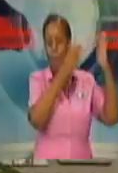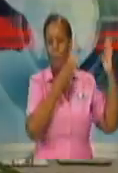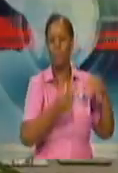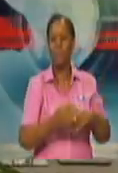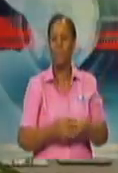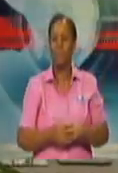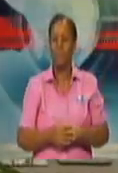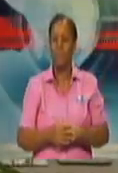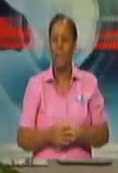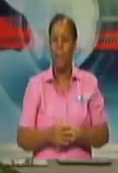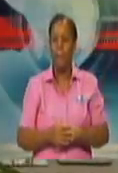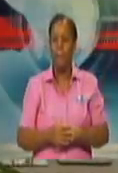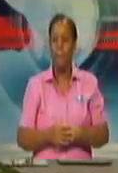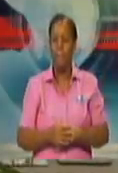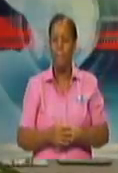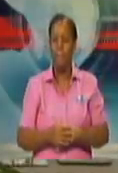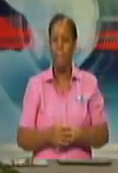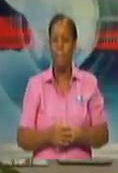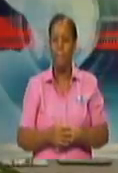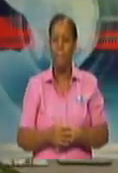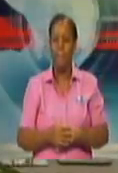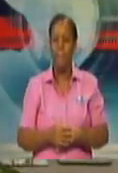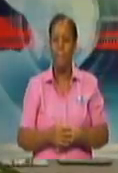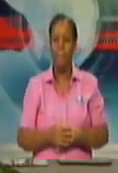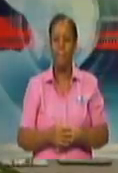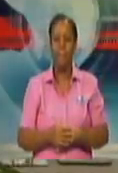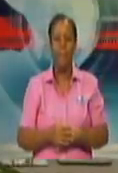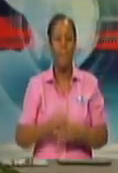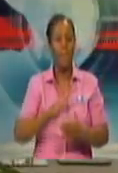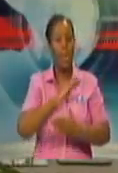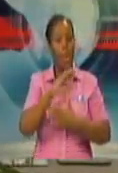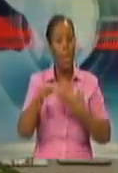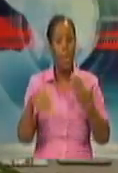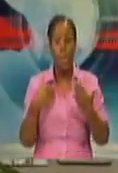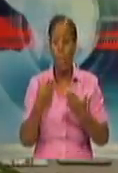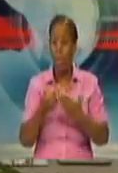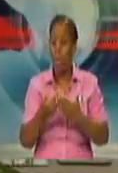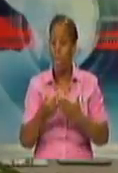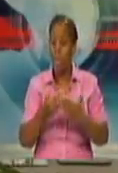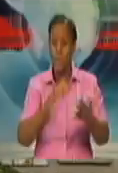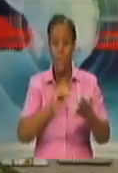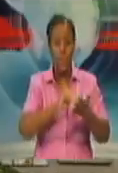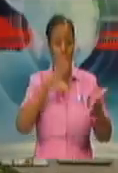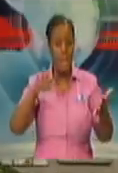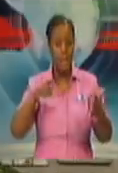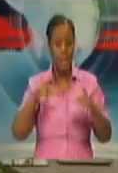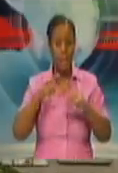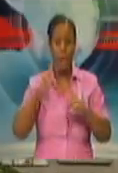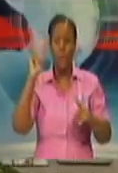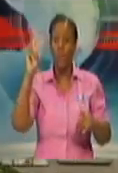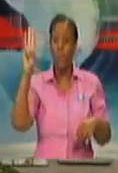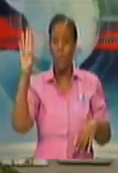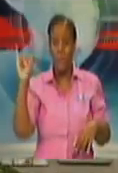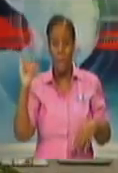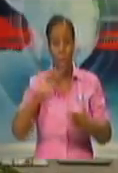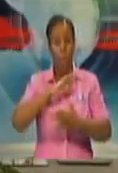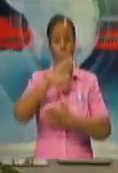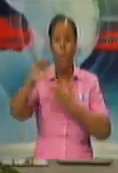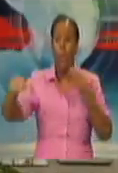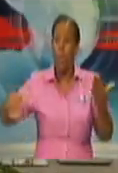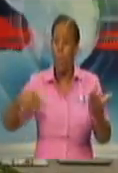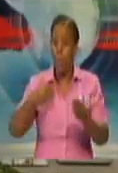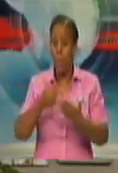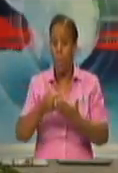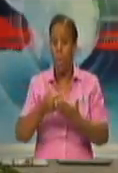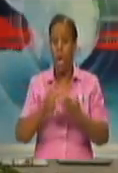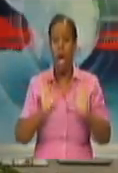the West Indies, from all campuses across the Caribbean. However, we are asking domestic workers, spas, hairdressers,